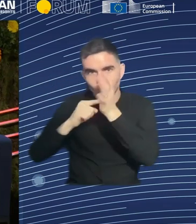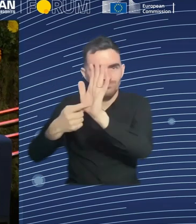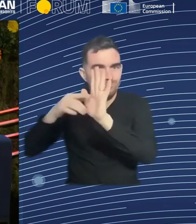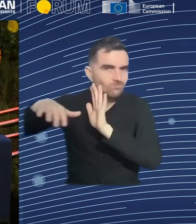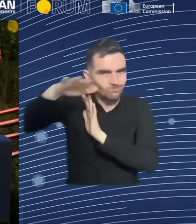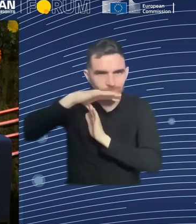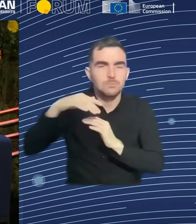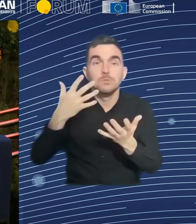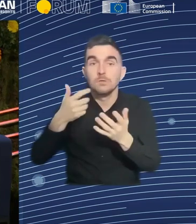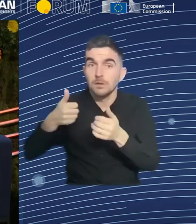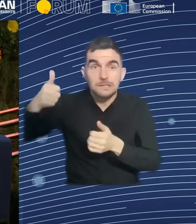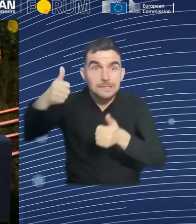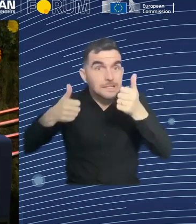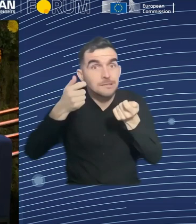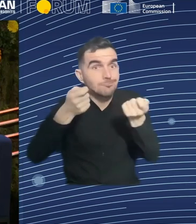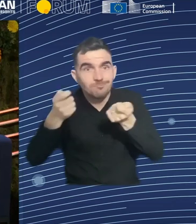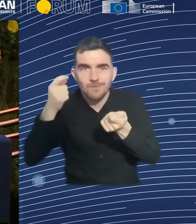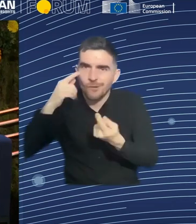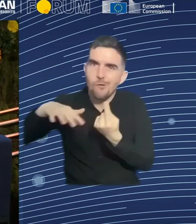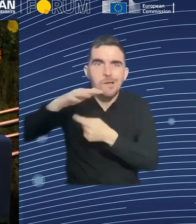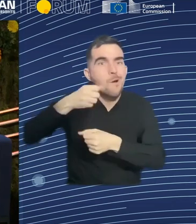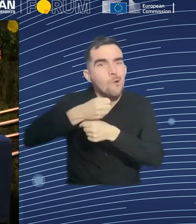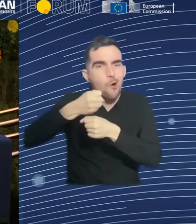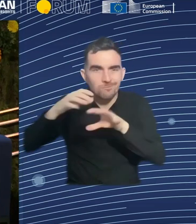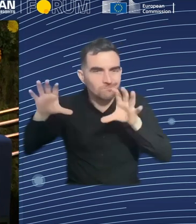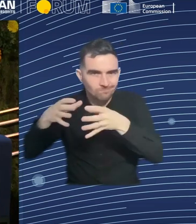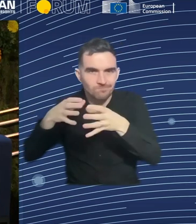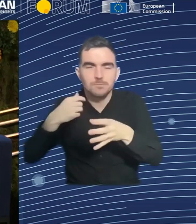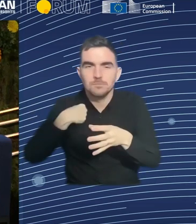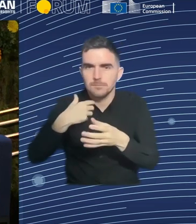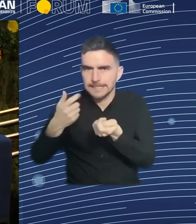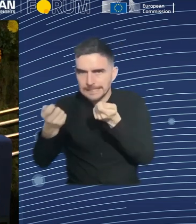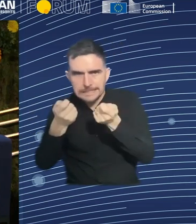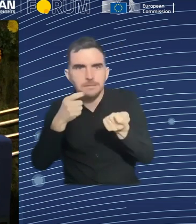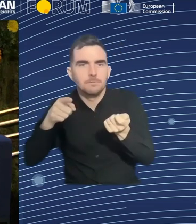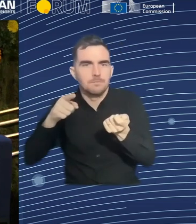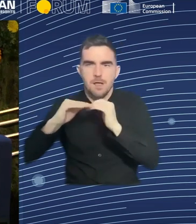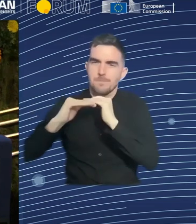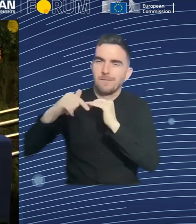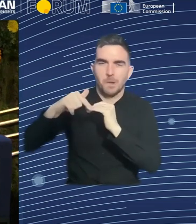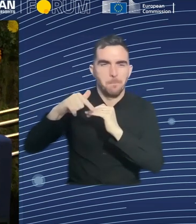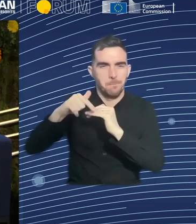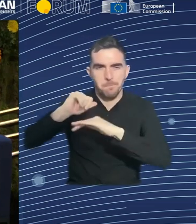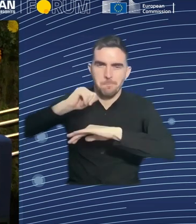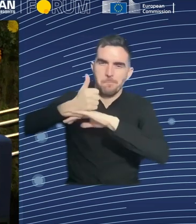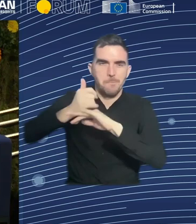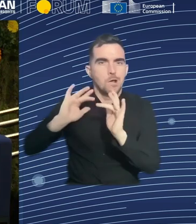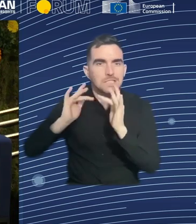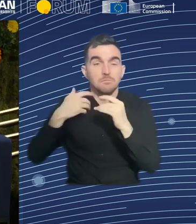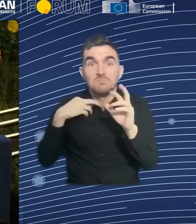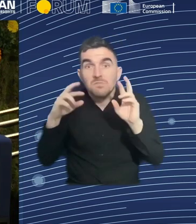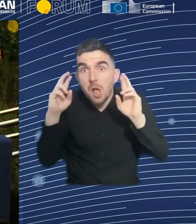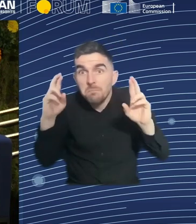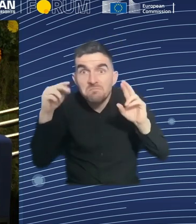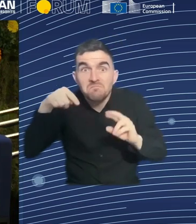We are the hosts of this platform. And I hope that it will reduce, it